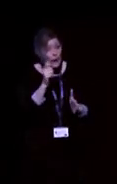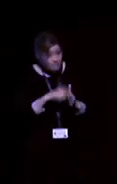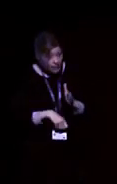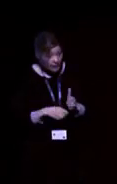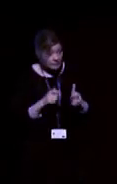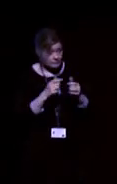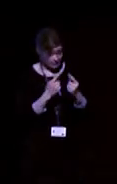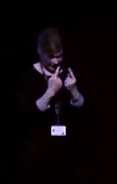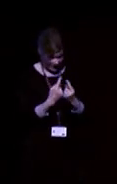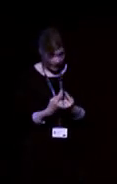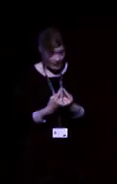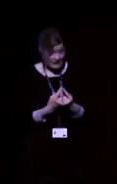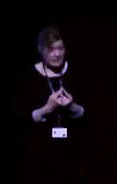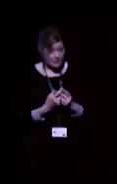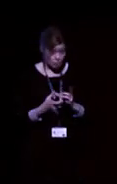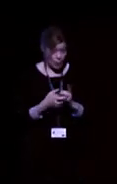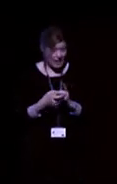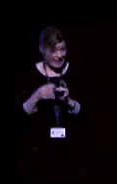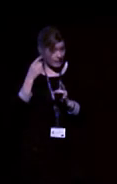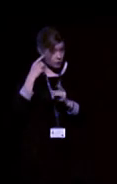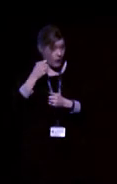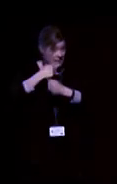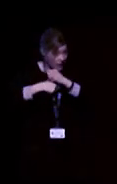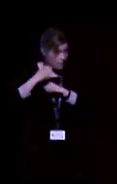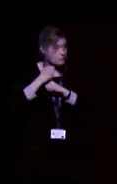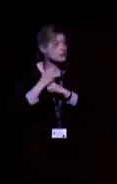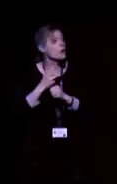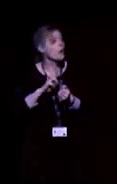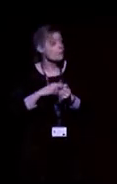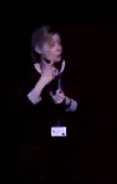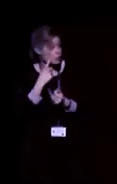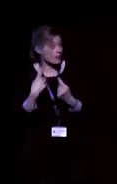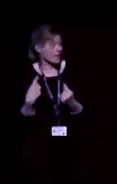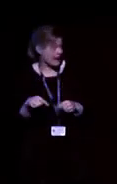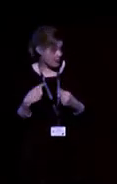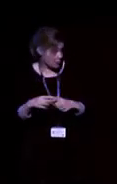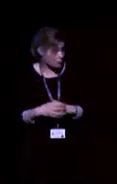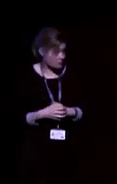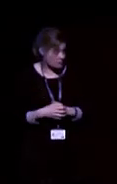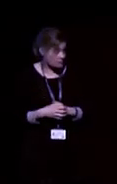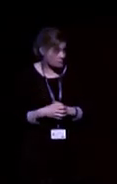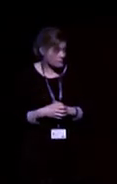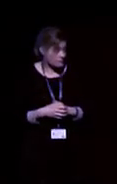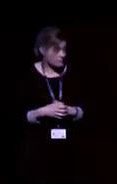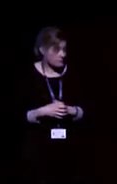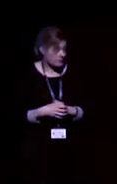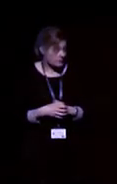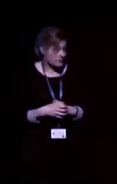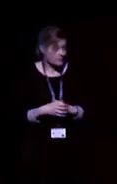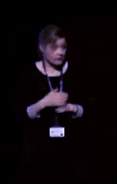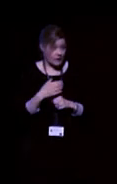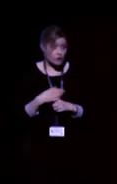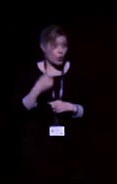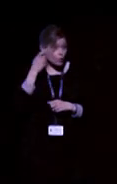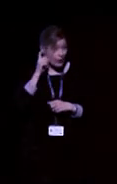to make your hearing aid Bluetooth-enabled. To make a hearing aid Bluetooth-enabled, you have to put a shoe